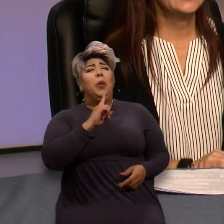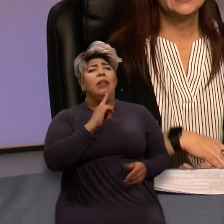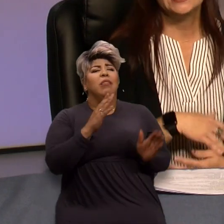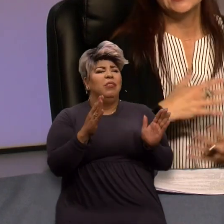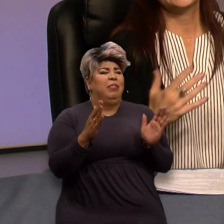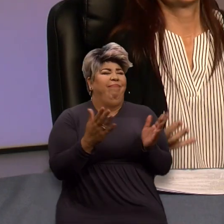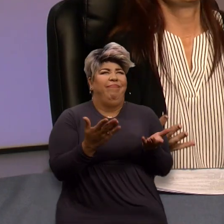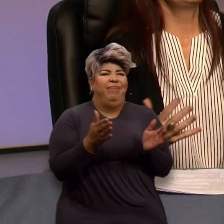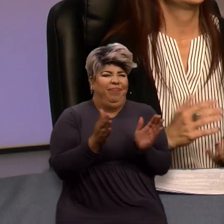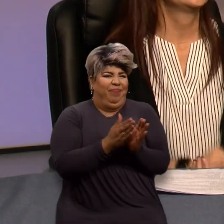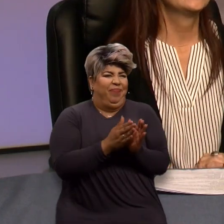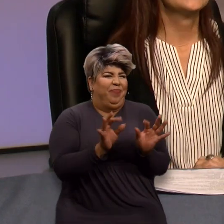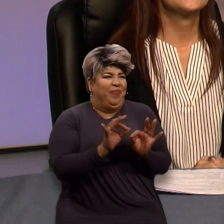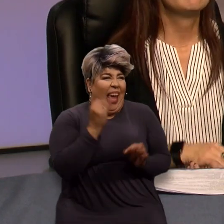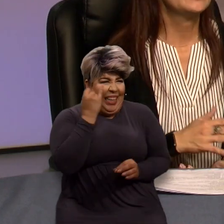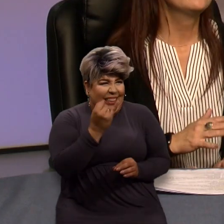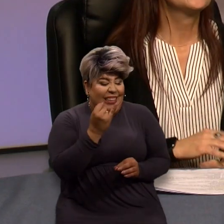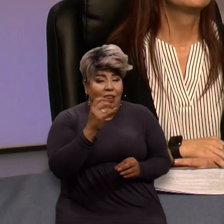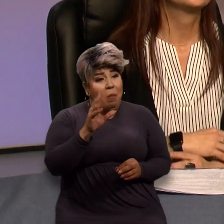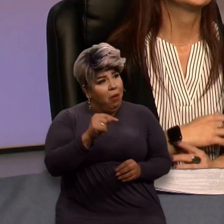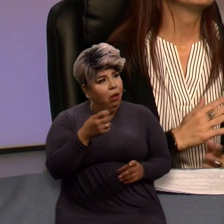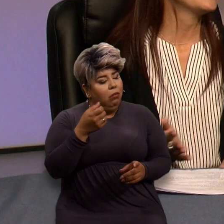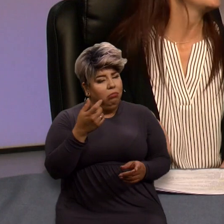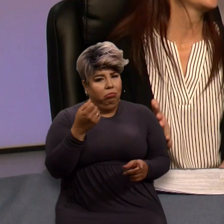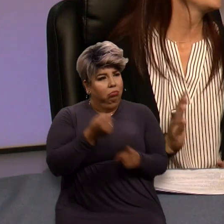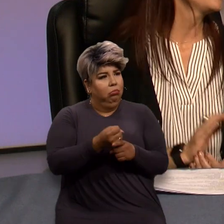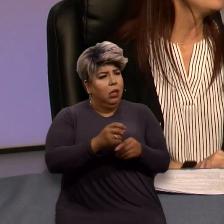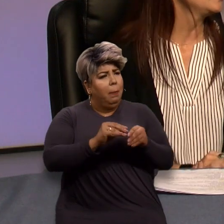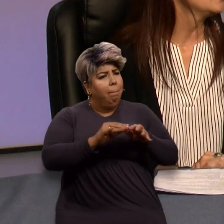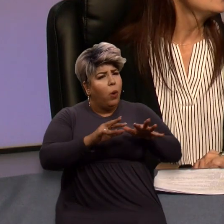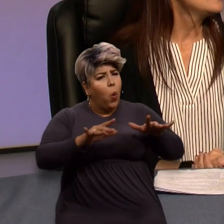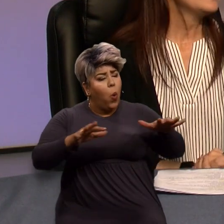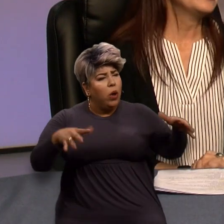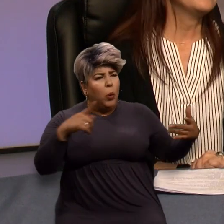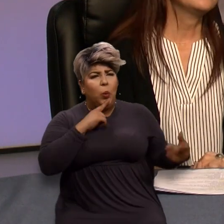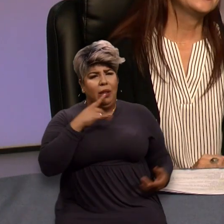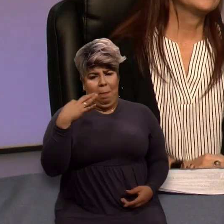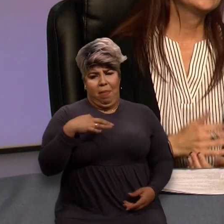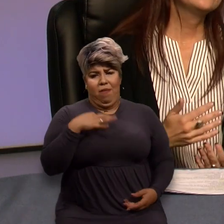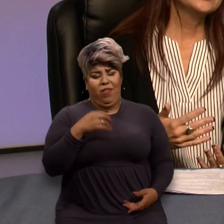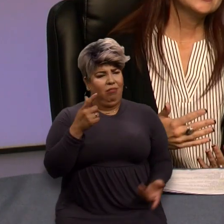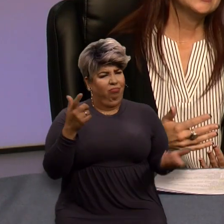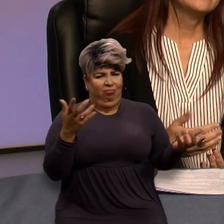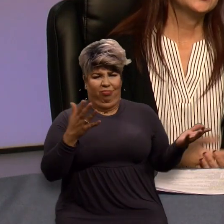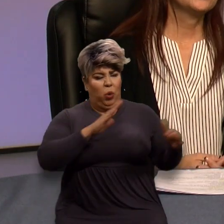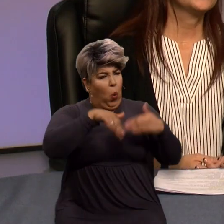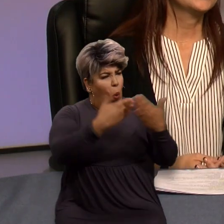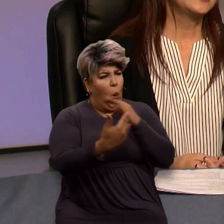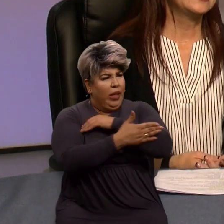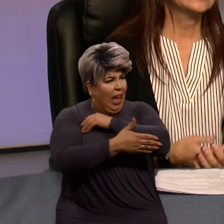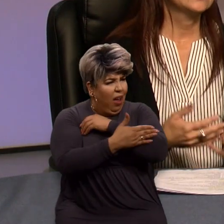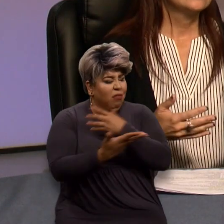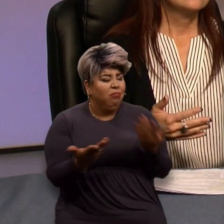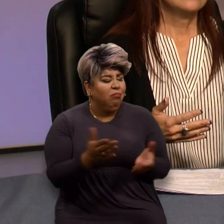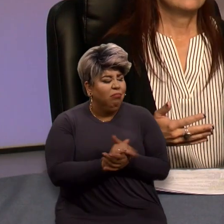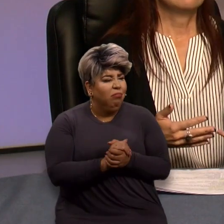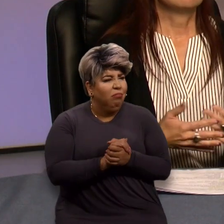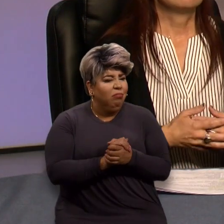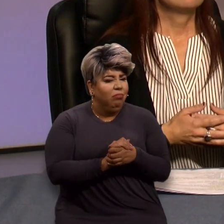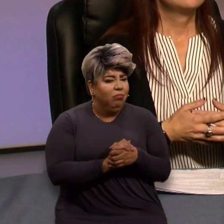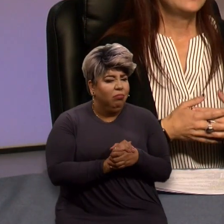idea, and it has exploded. It is beneficial for everyone in Kern County. And we've looked at individuals that